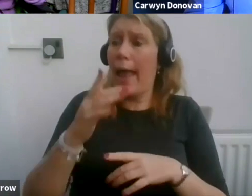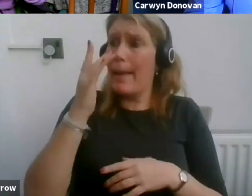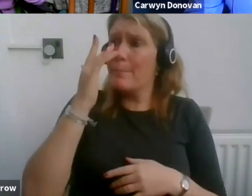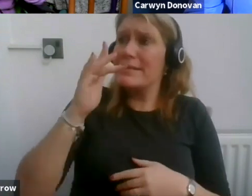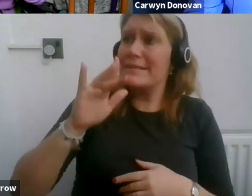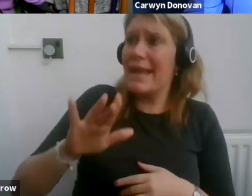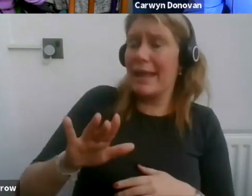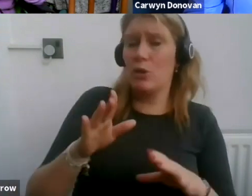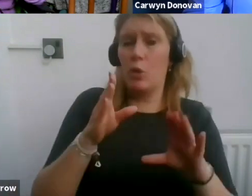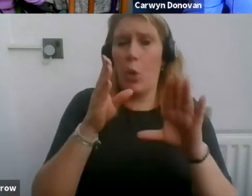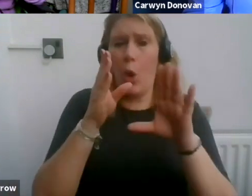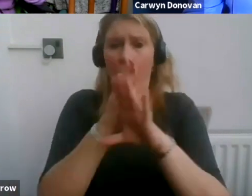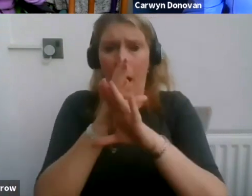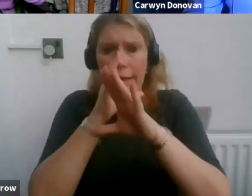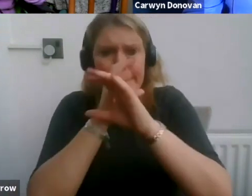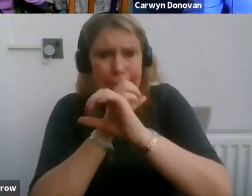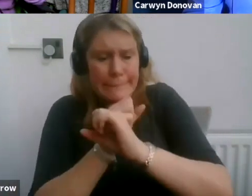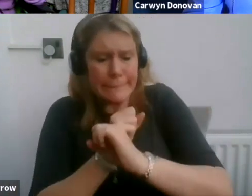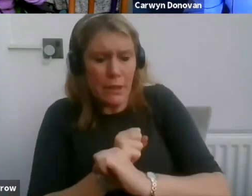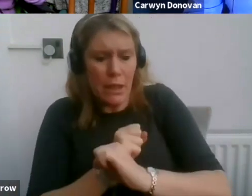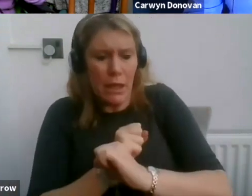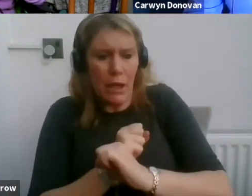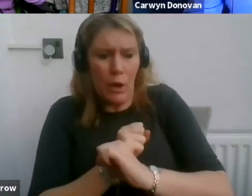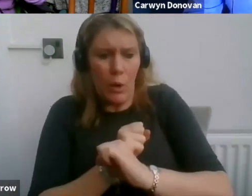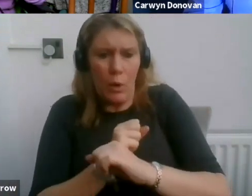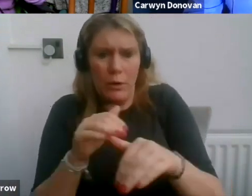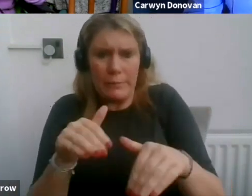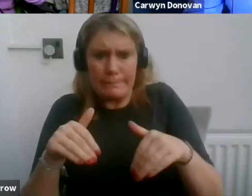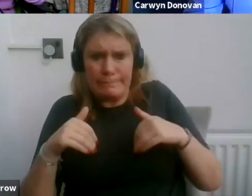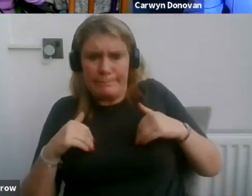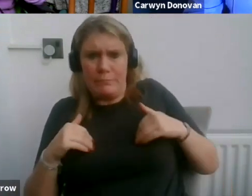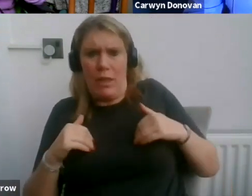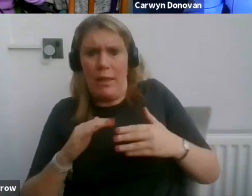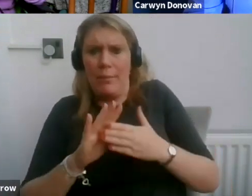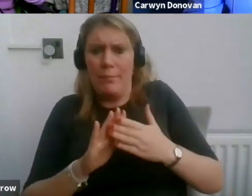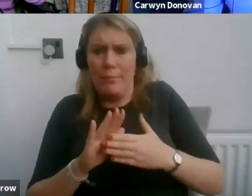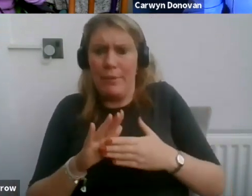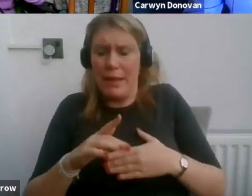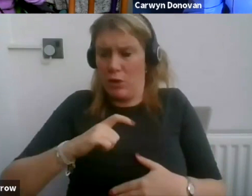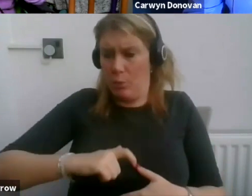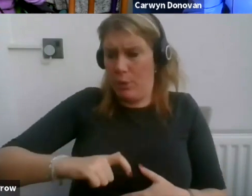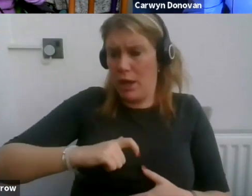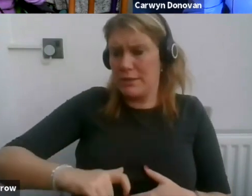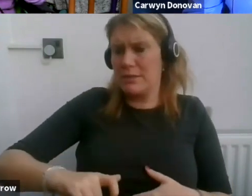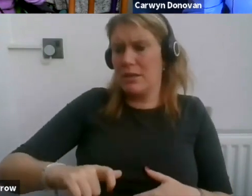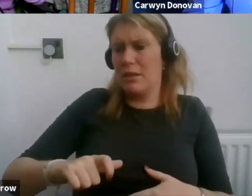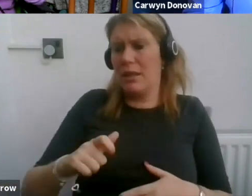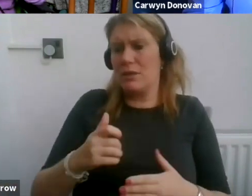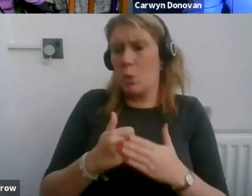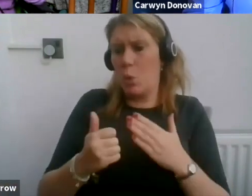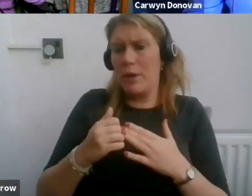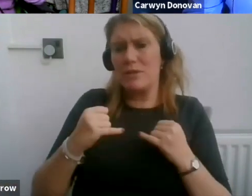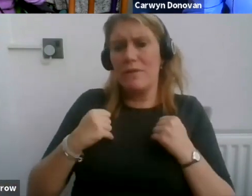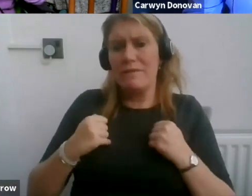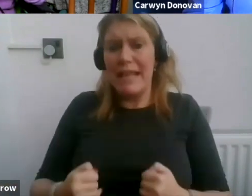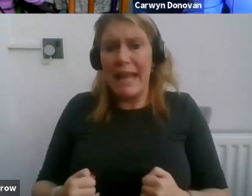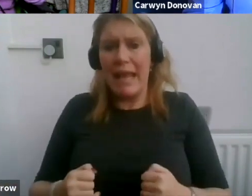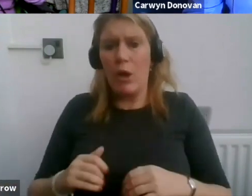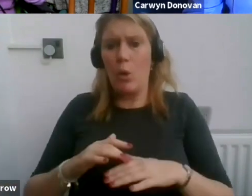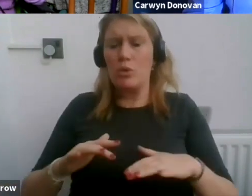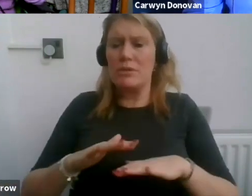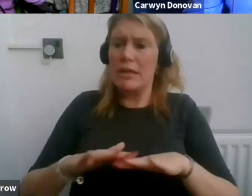hide and are closeted, you're always going to be the person who's the tiredest, who's off sick, who doesn't perform,